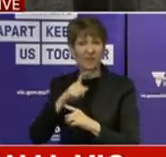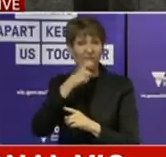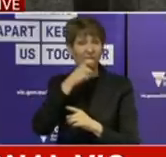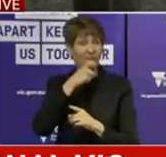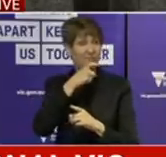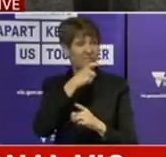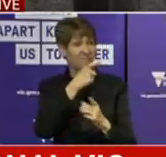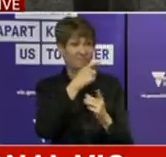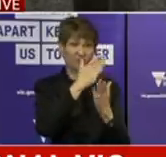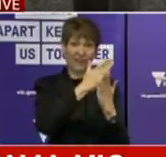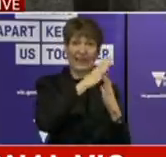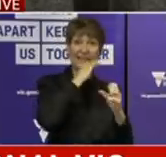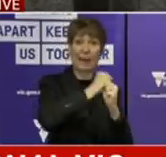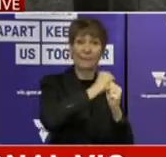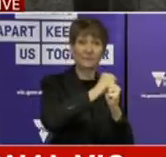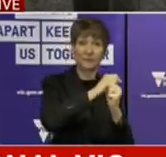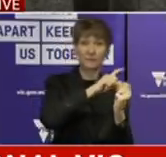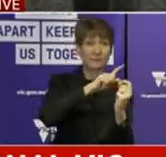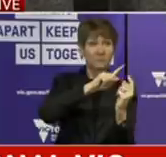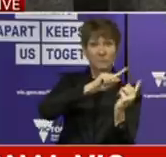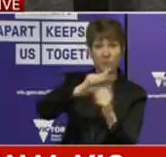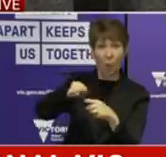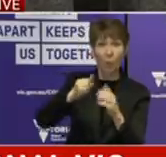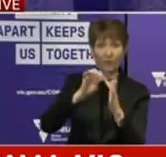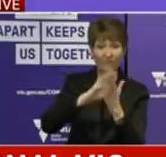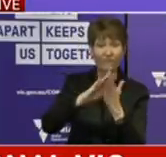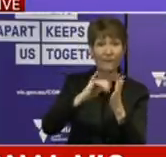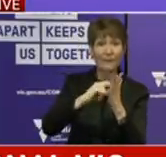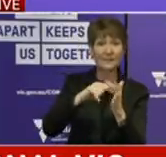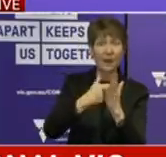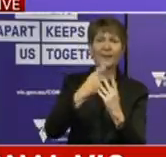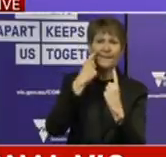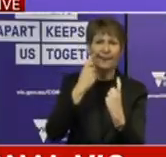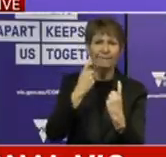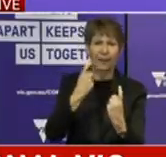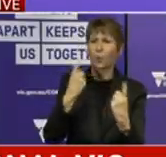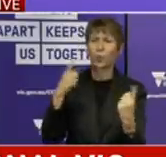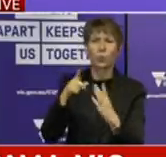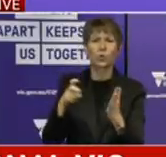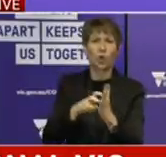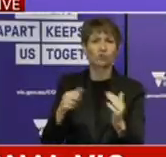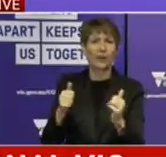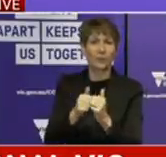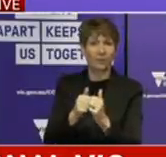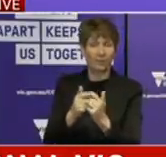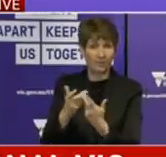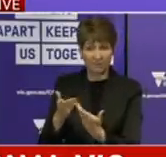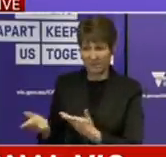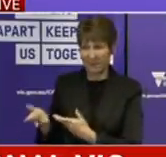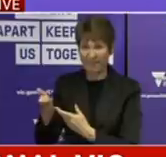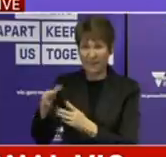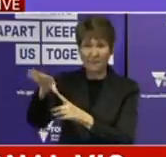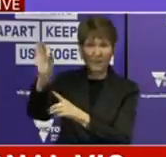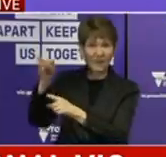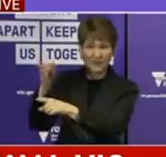and that they were not then included in the Coat's submissions. As I said to you, I don't think it is accurate to say that the Board is